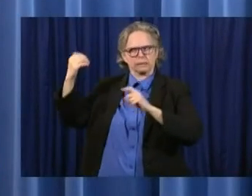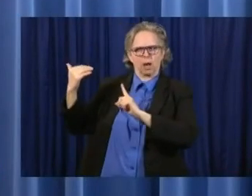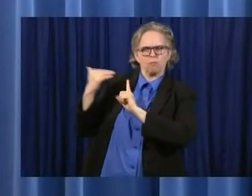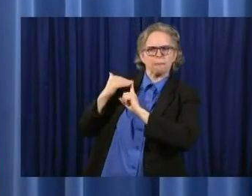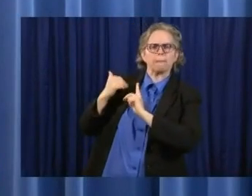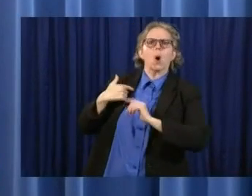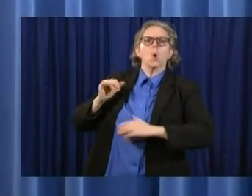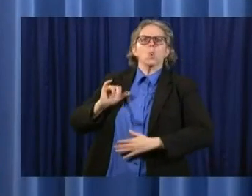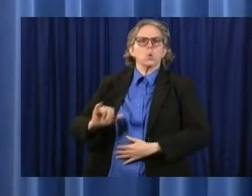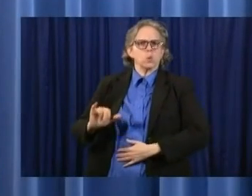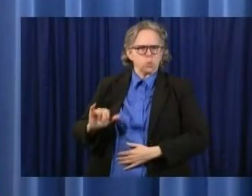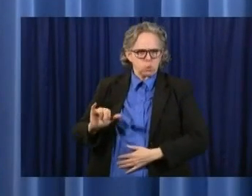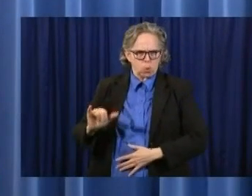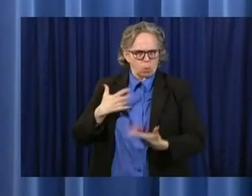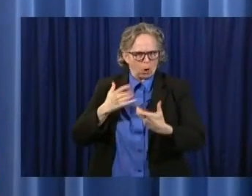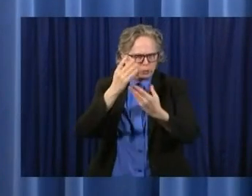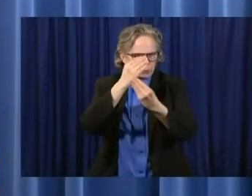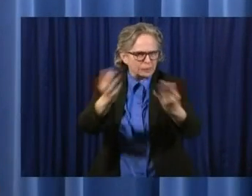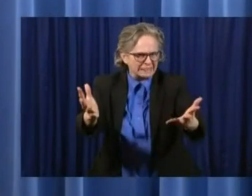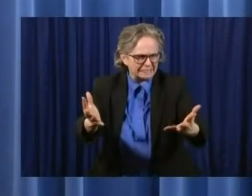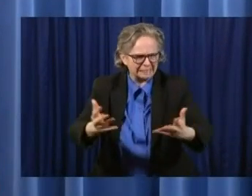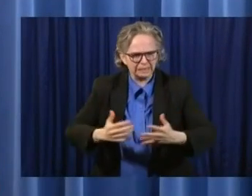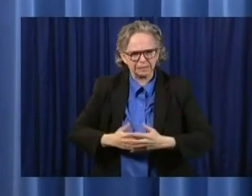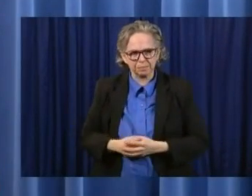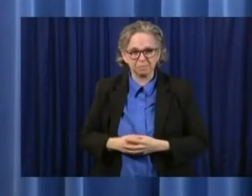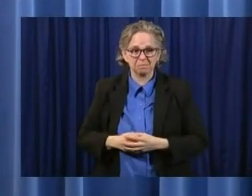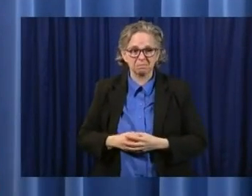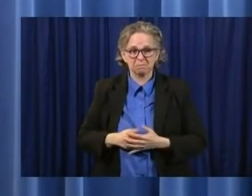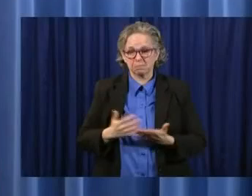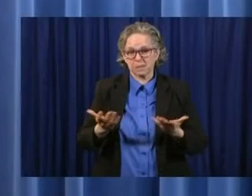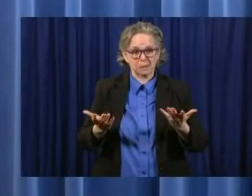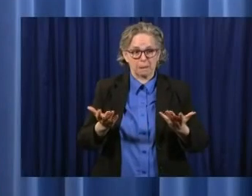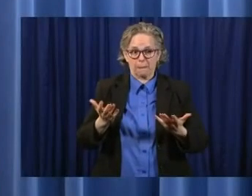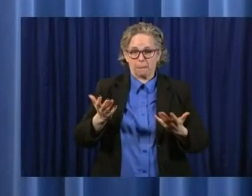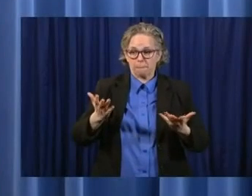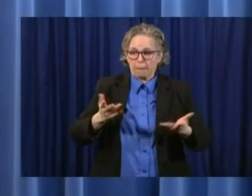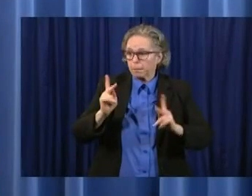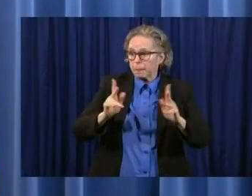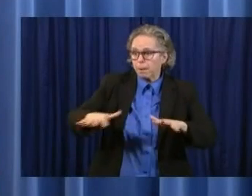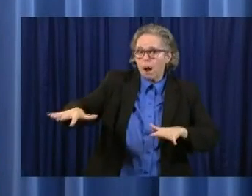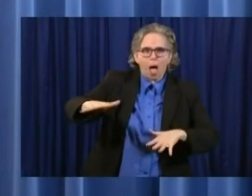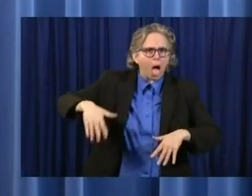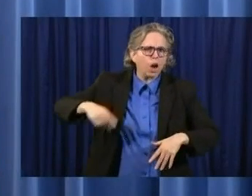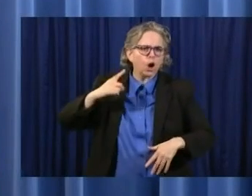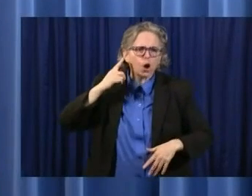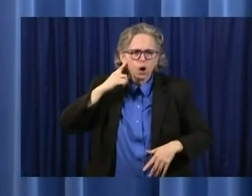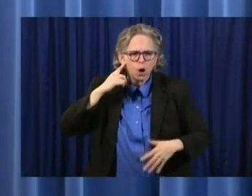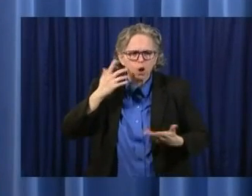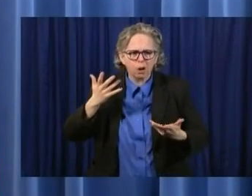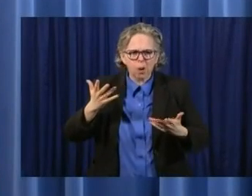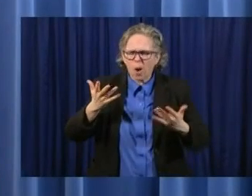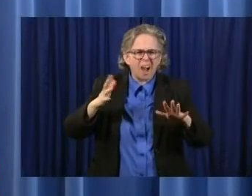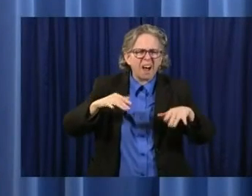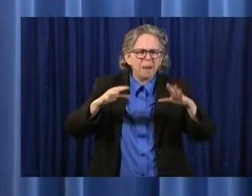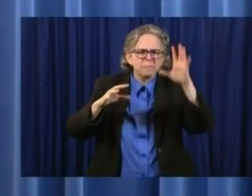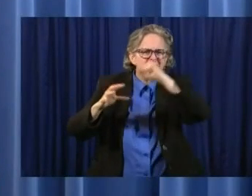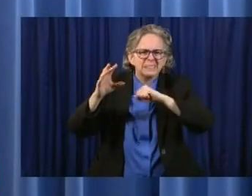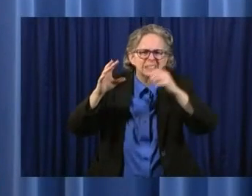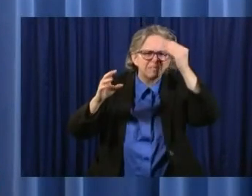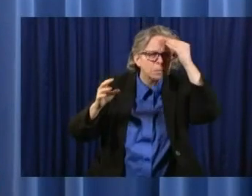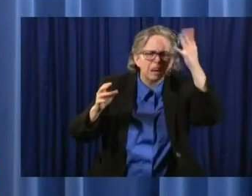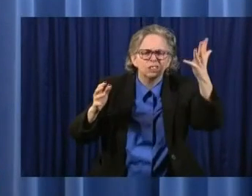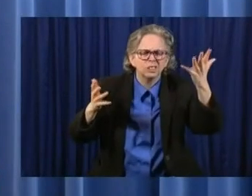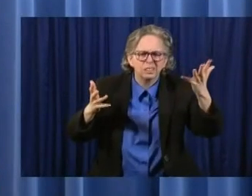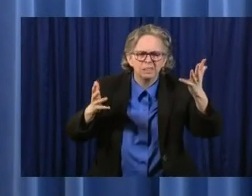maybe did not hear or did not get the information in regard to the ability of